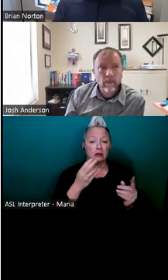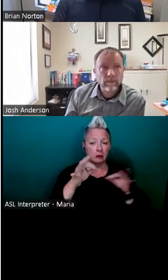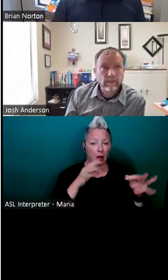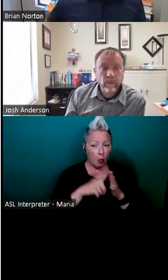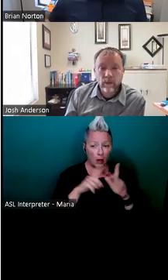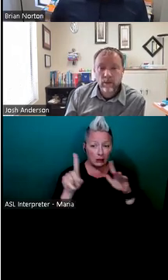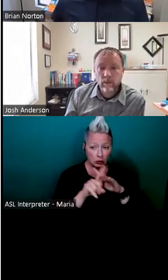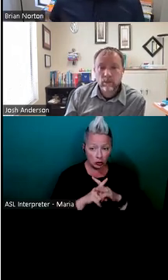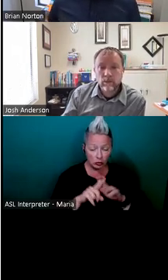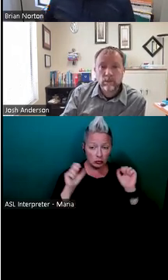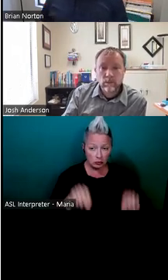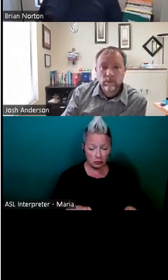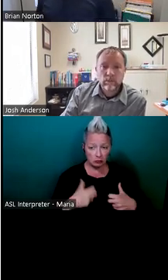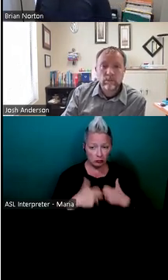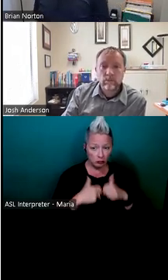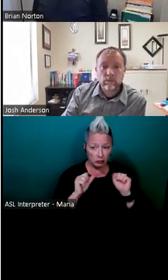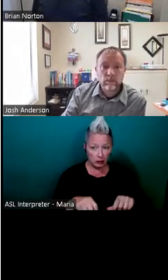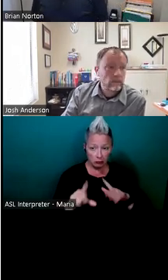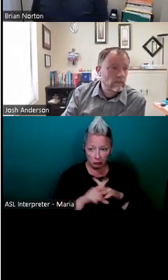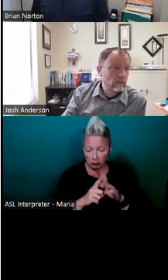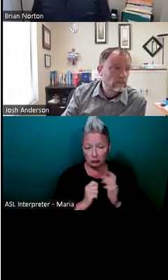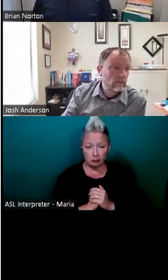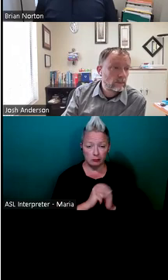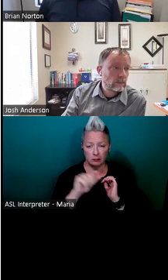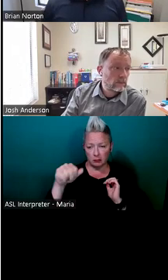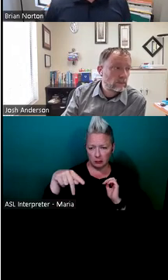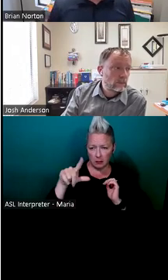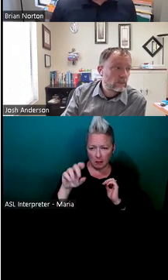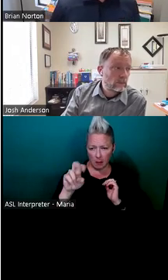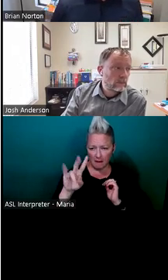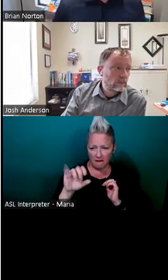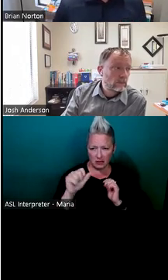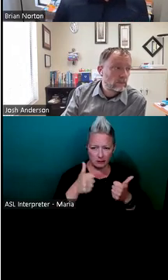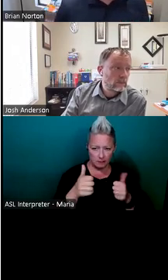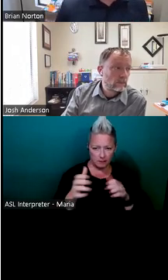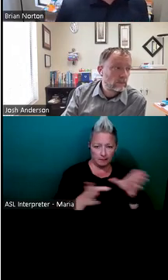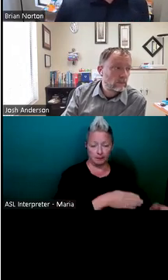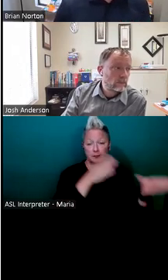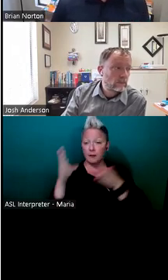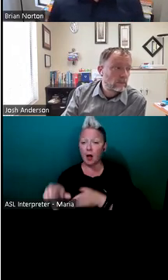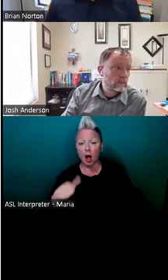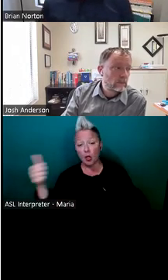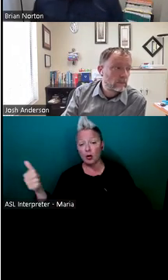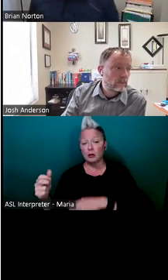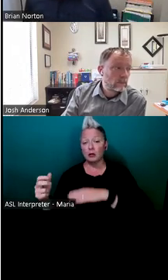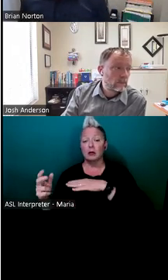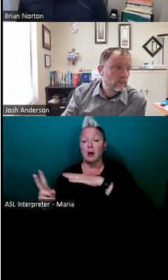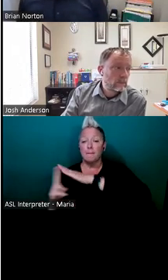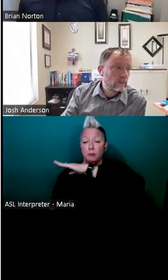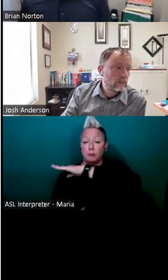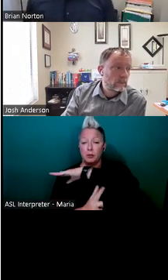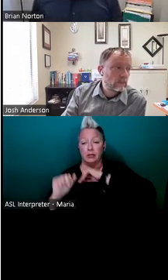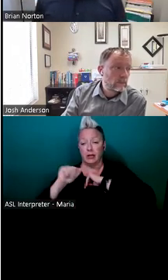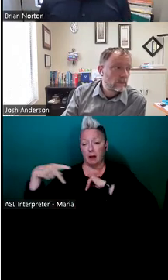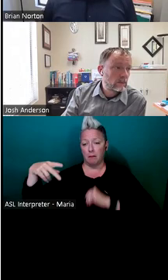I would encourage folks to check out Apple Viz. Another organization that we've gotten to know really well for a couple of different reasons is Bridging Apps. Um,